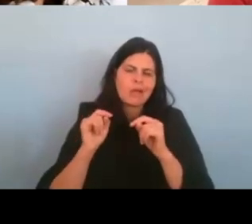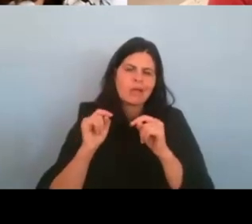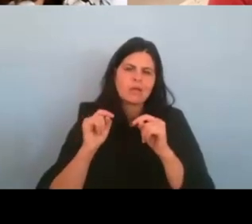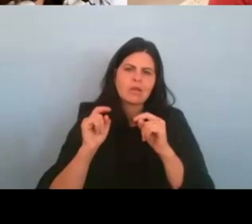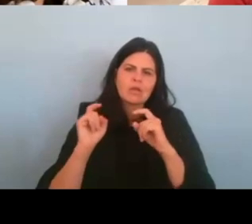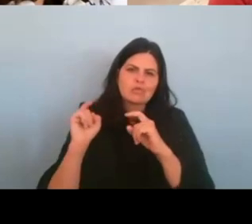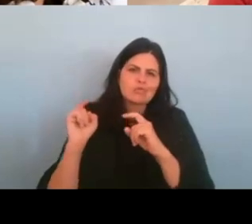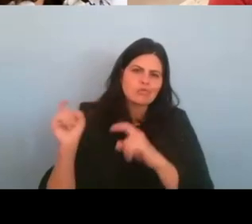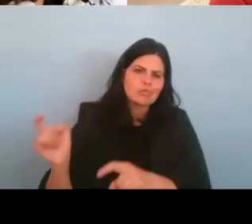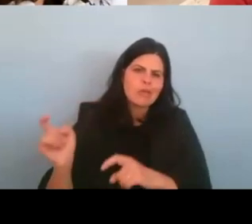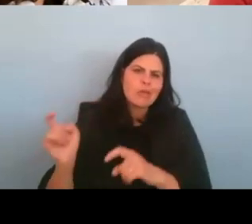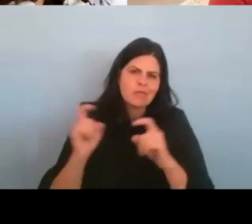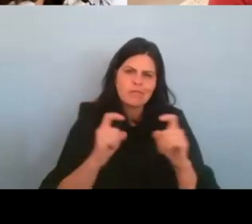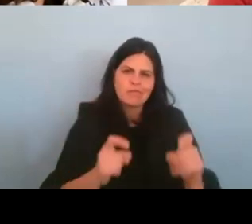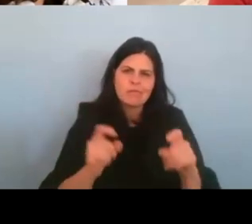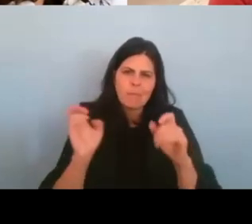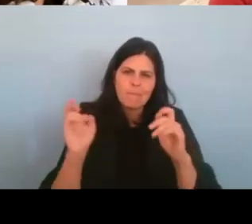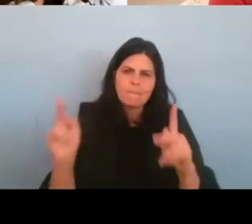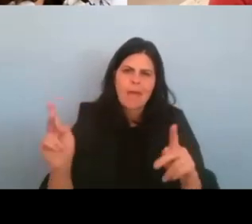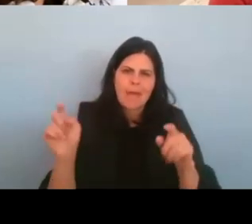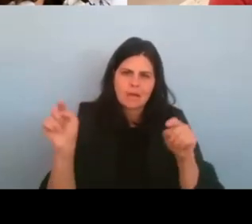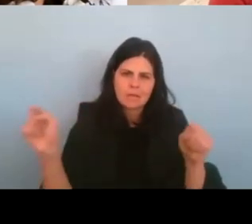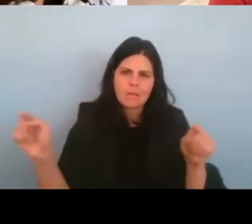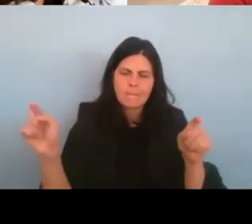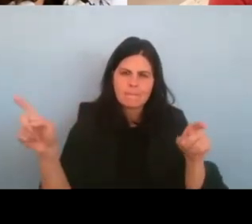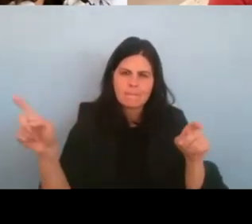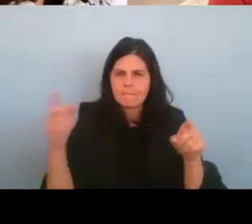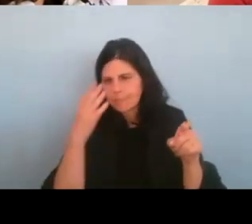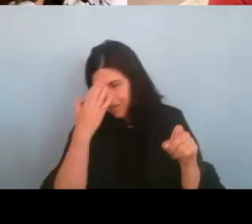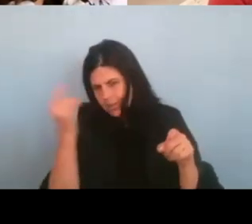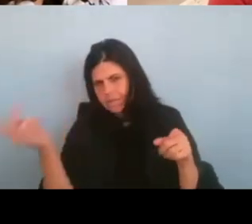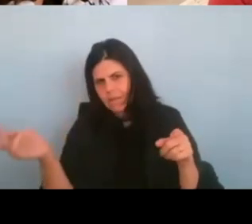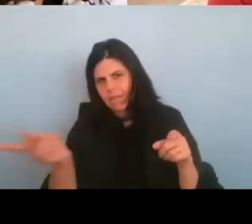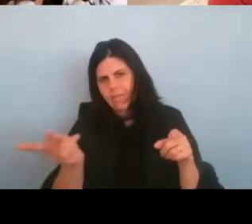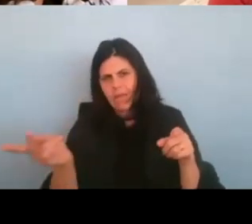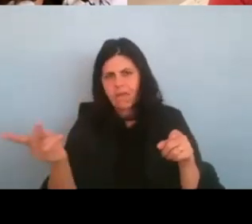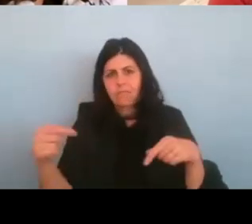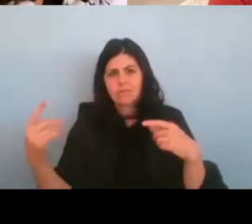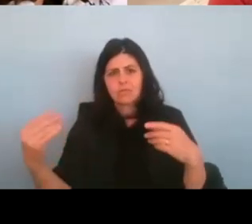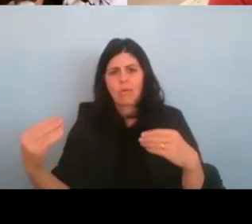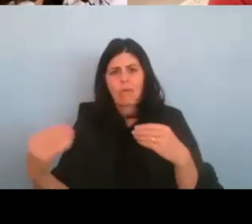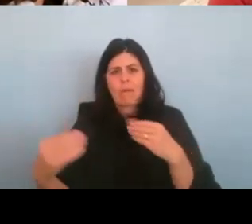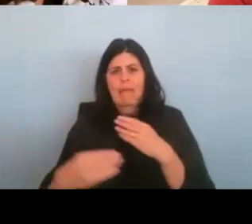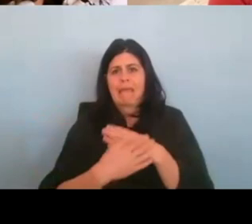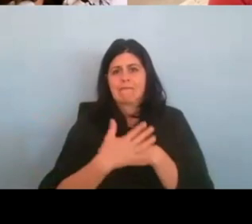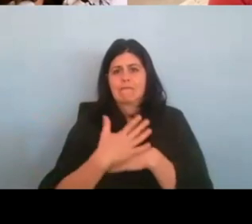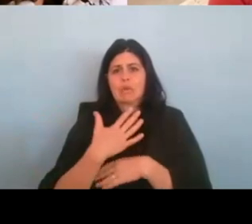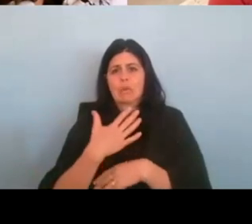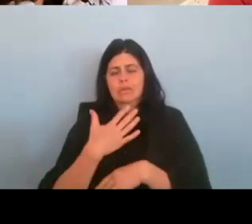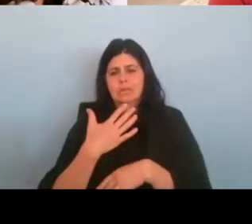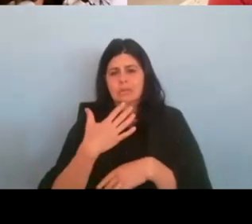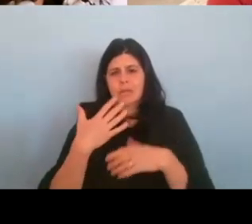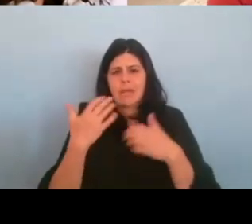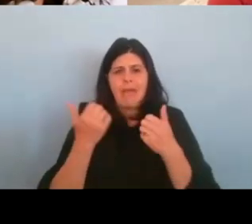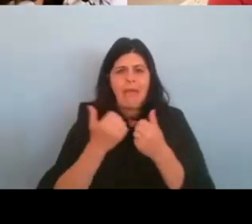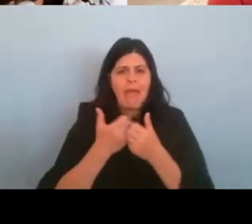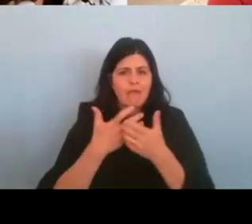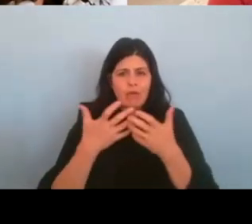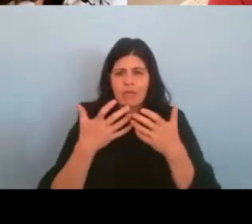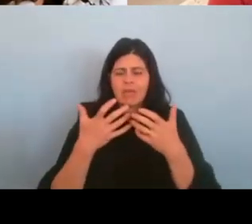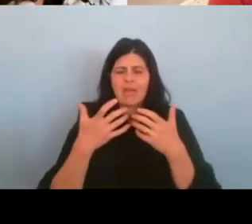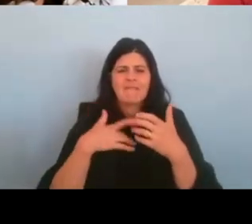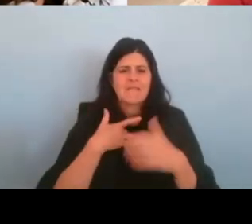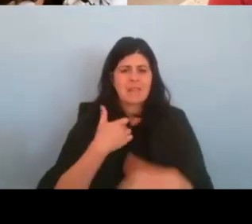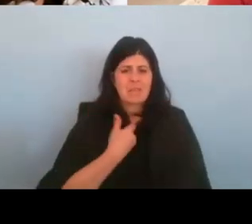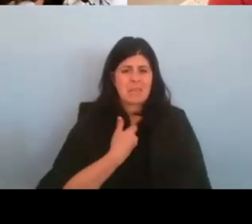mom and my sister because they have been so influential in, in everything that I've ever done. And I feel like I'd be nothing without them.